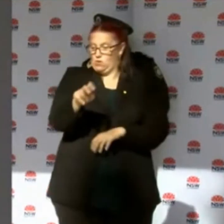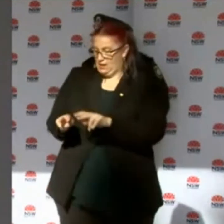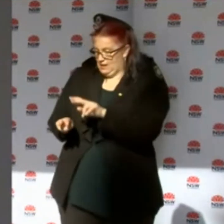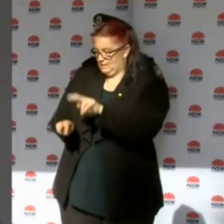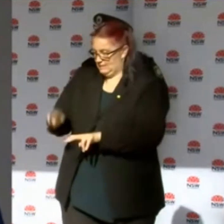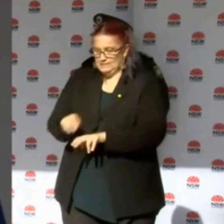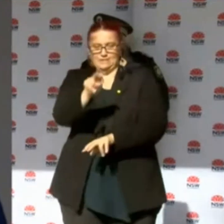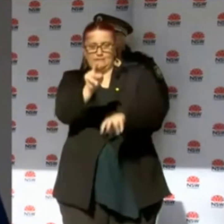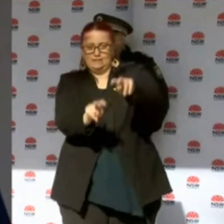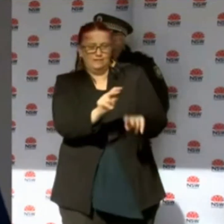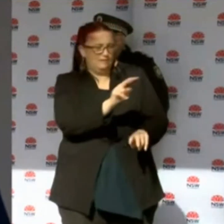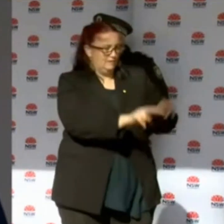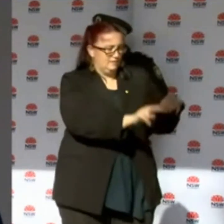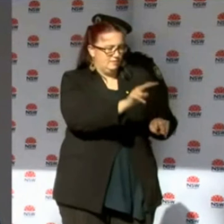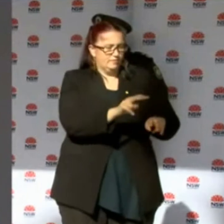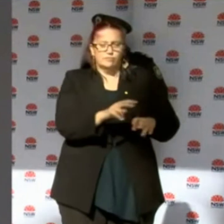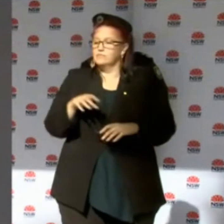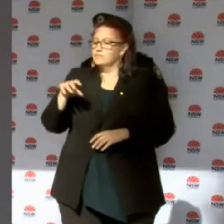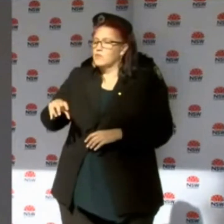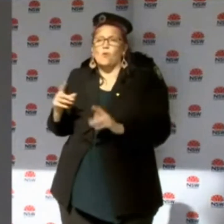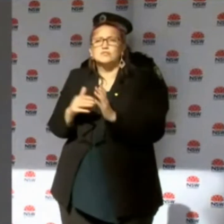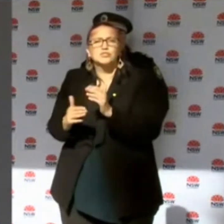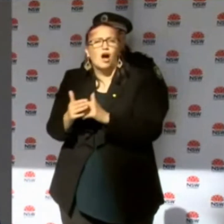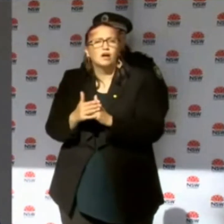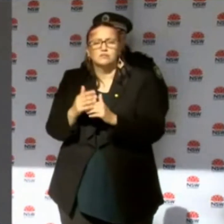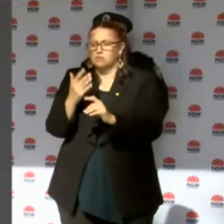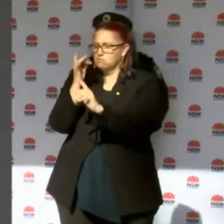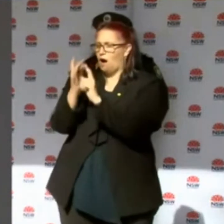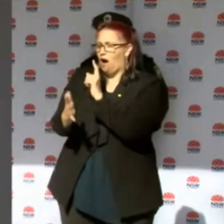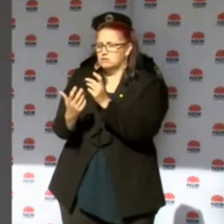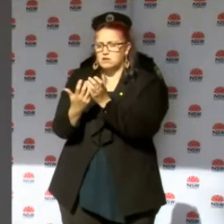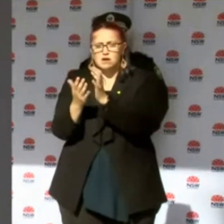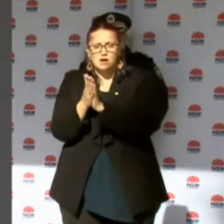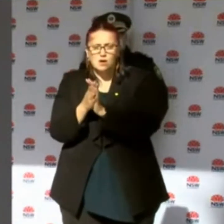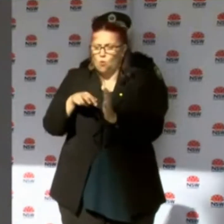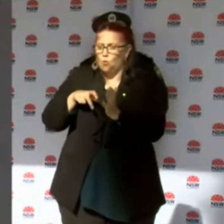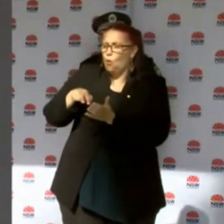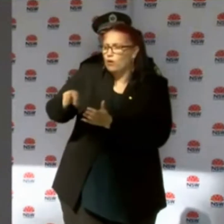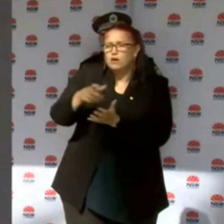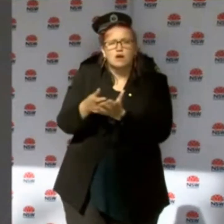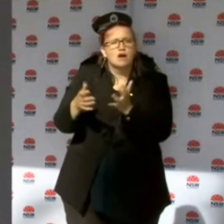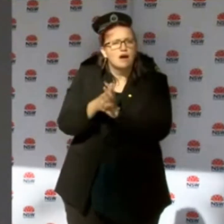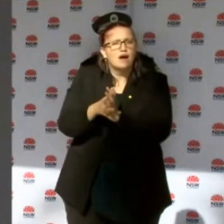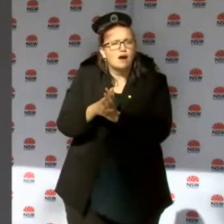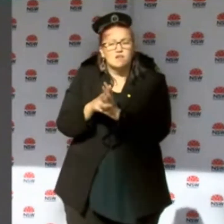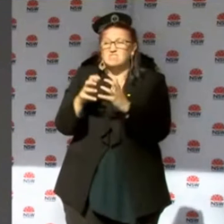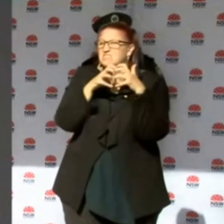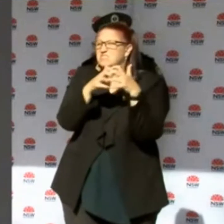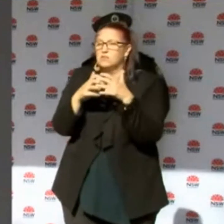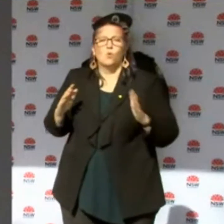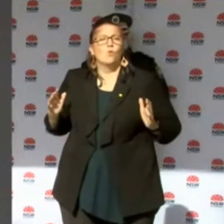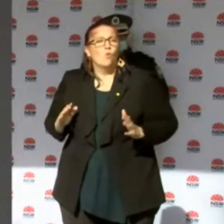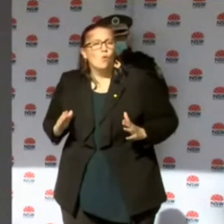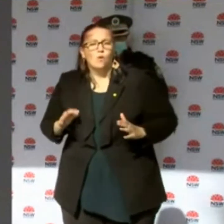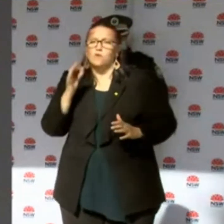size of the venue, how you walk into that venue, who do you have to pass, what, you know, if it's a